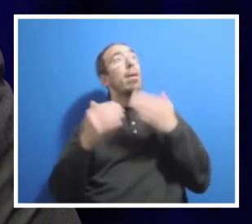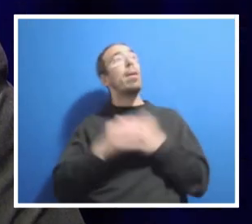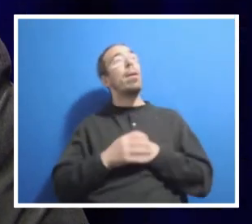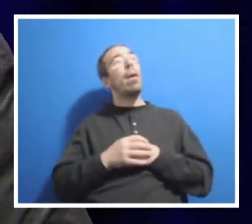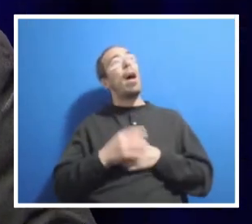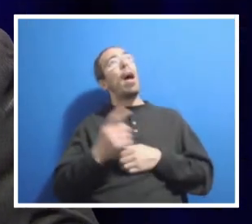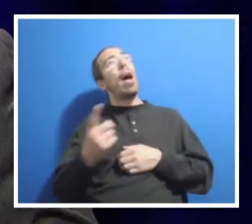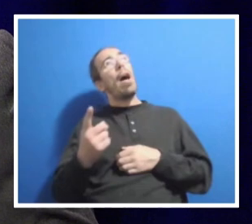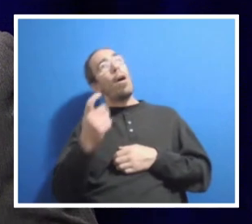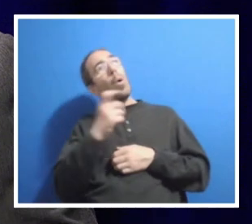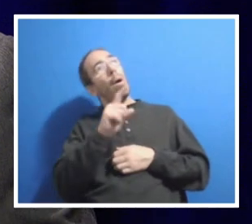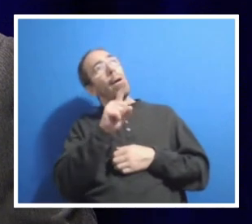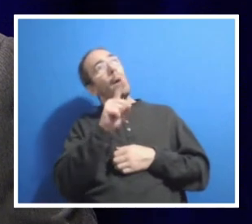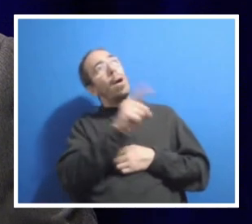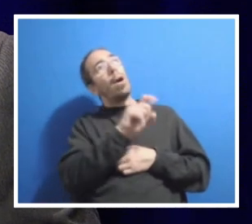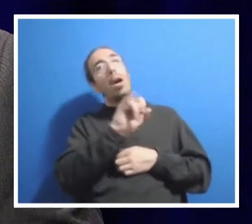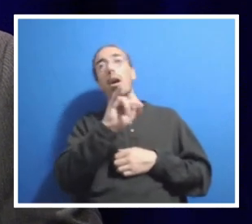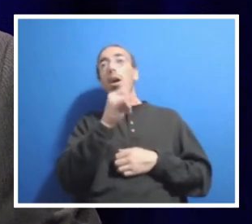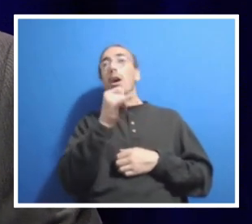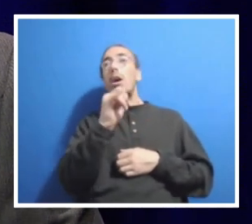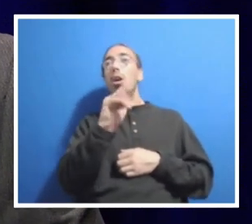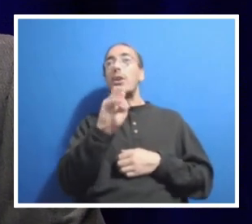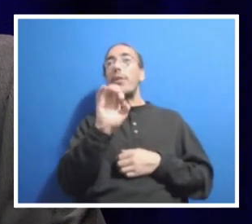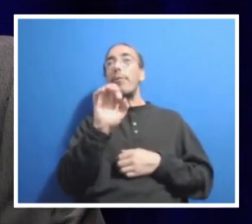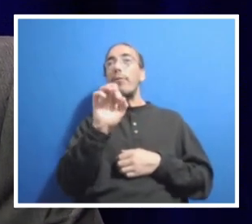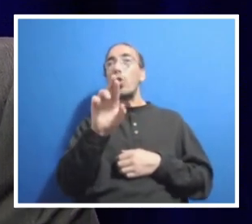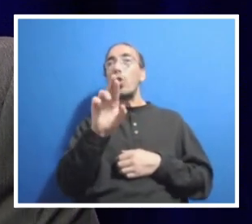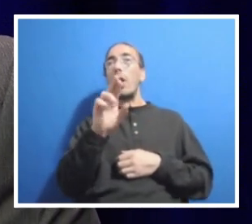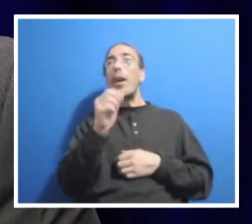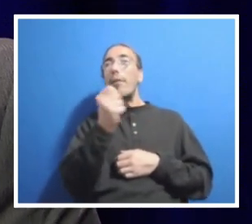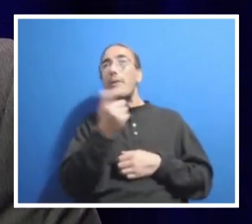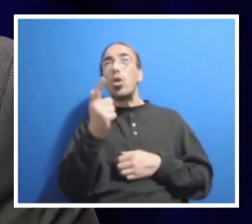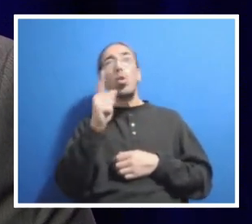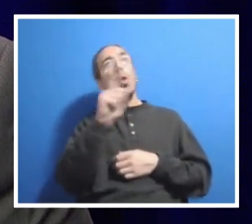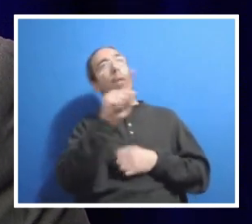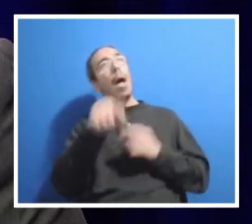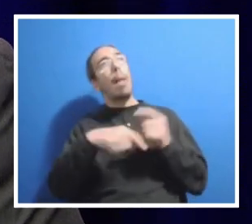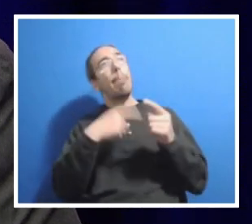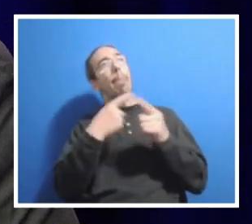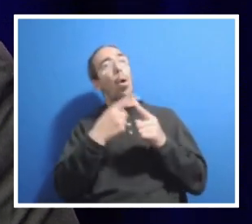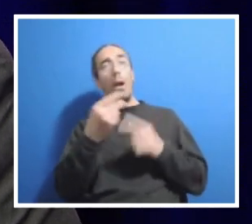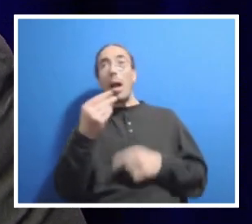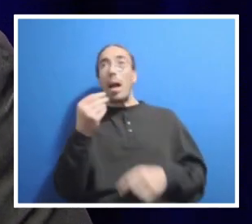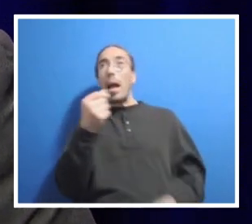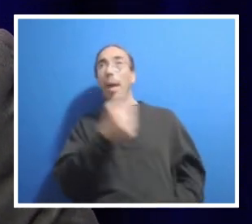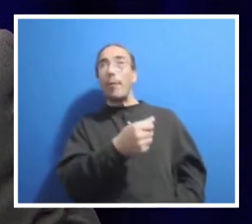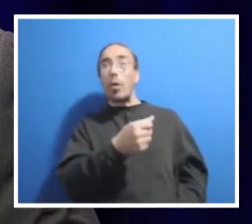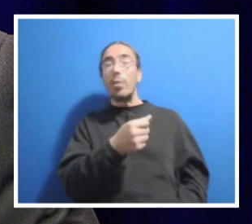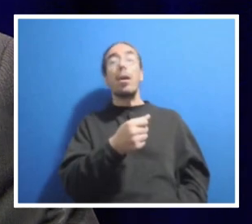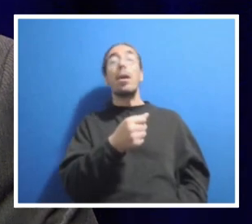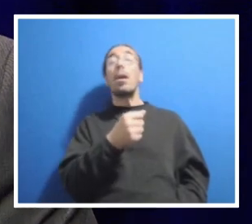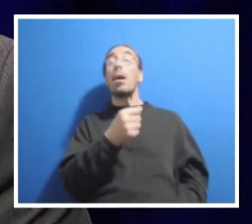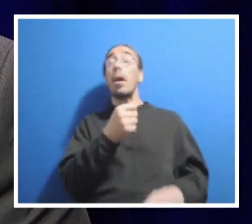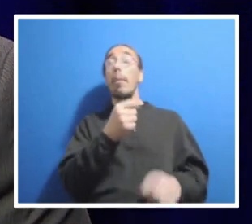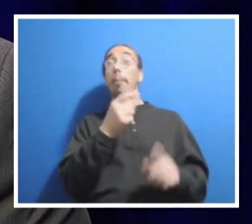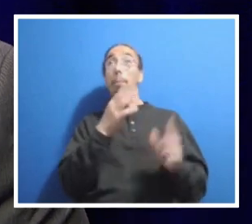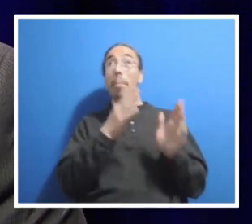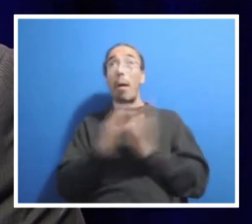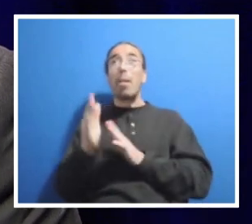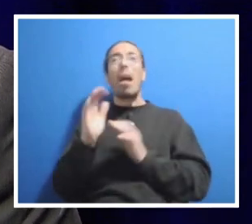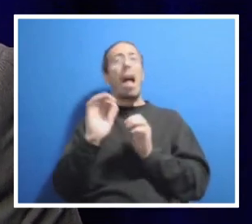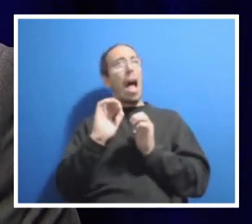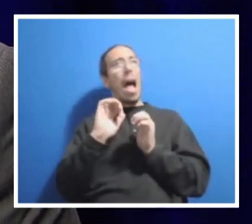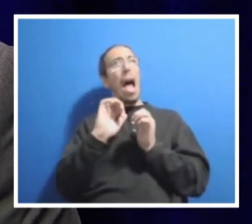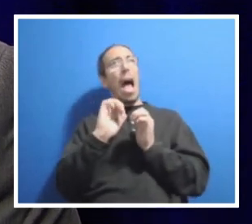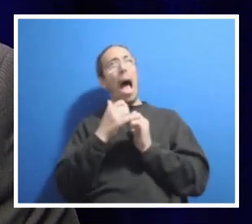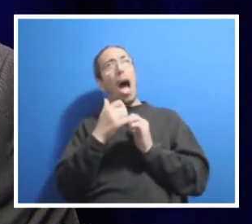you. We've received about a dozen questions along the lines of the Compensation Modernization Initiative. And what can you tell us about that? Do you have